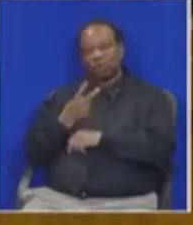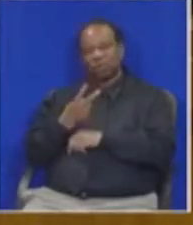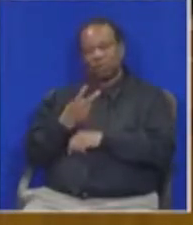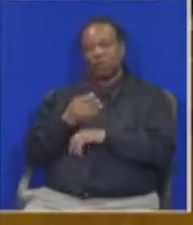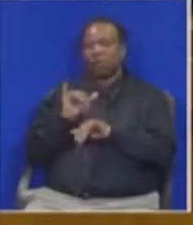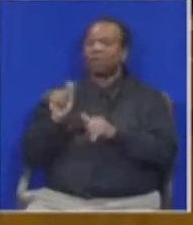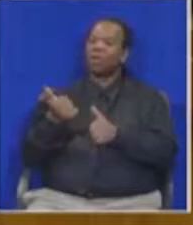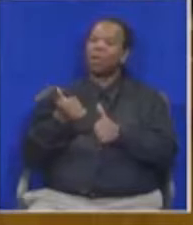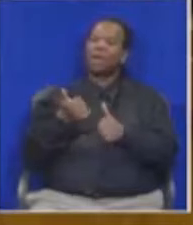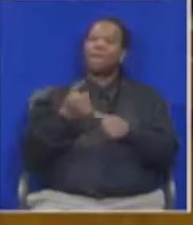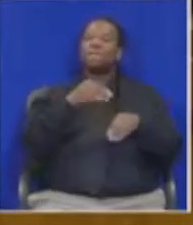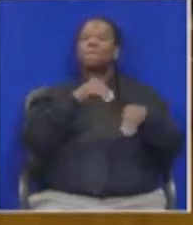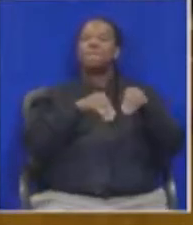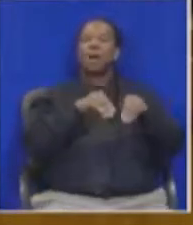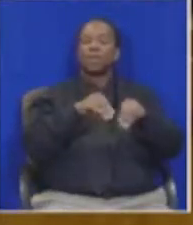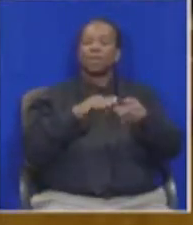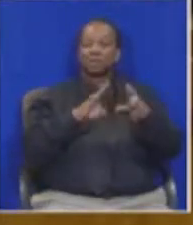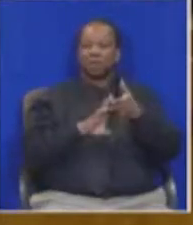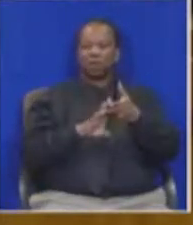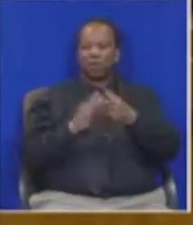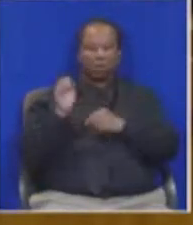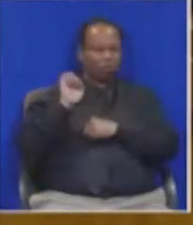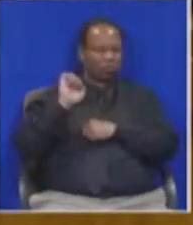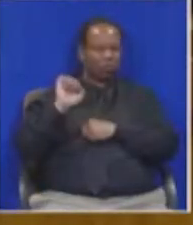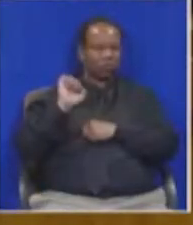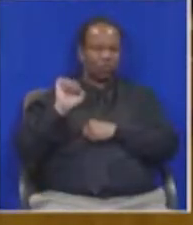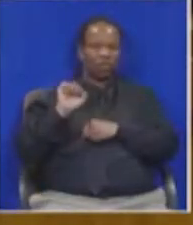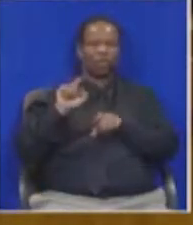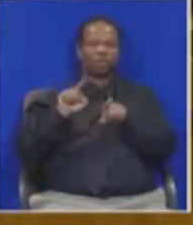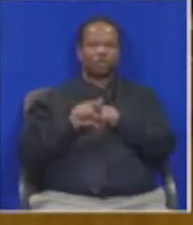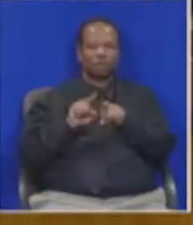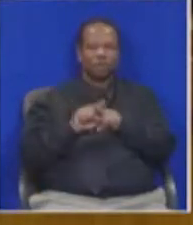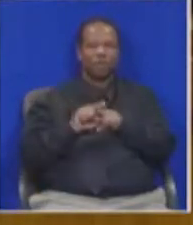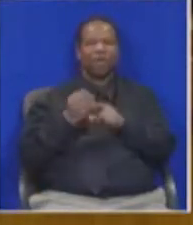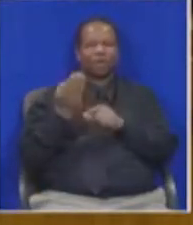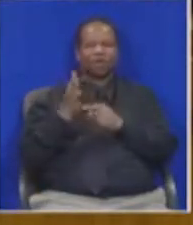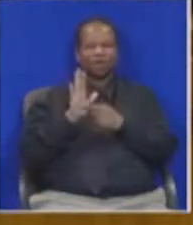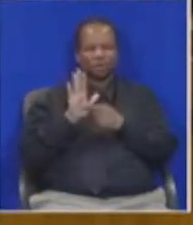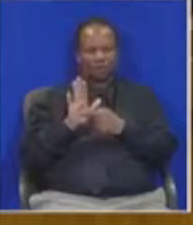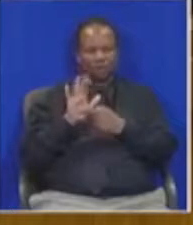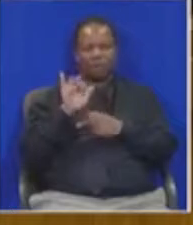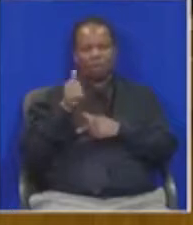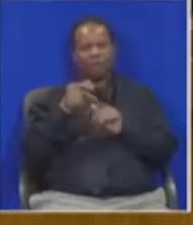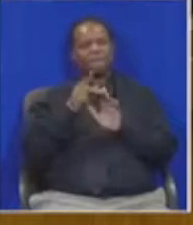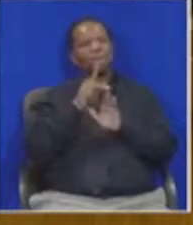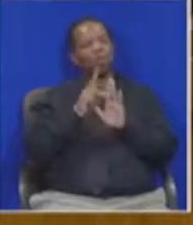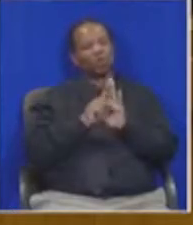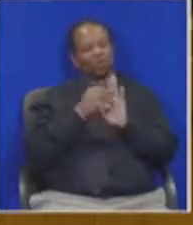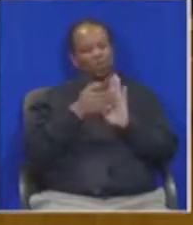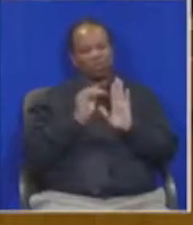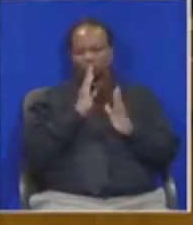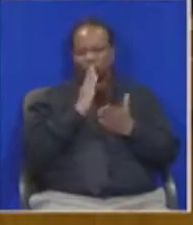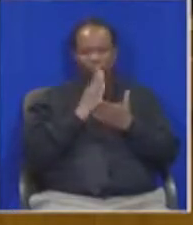the mining companies and labor movements alike, and our example, a clear example of where policy uncertainty in the mining industry